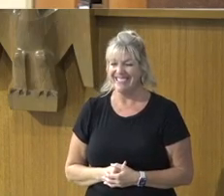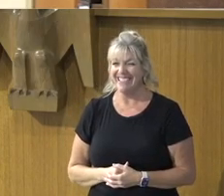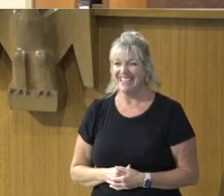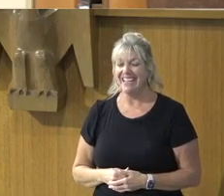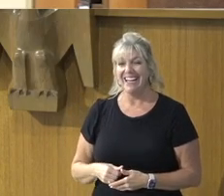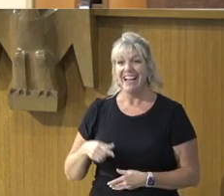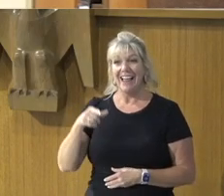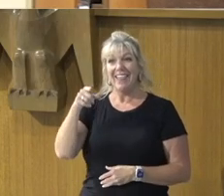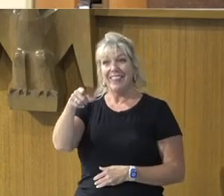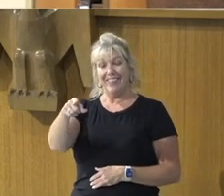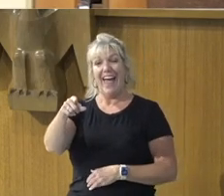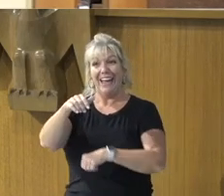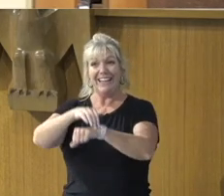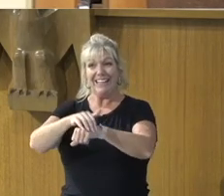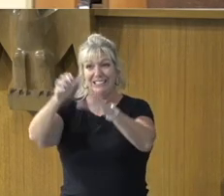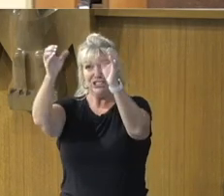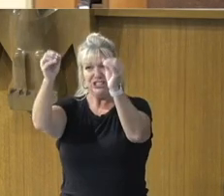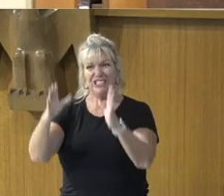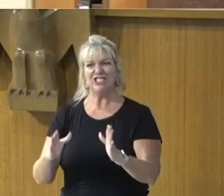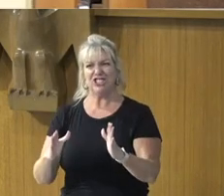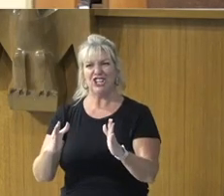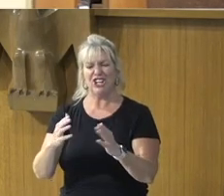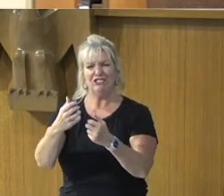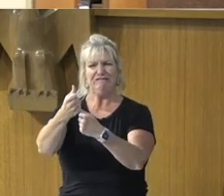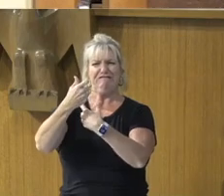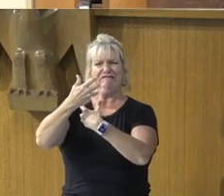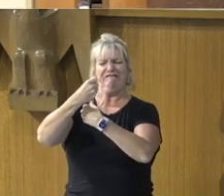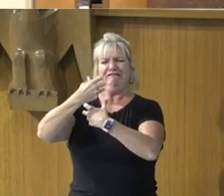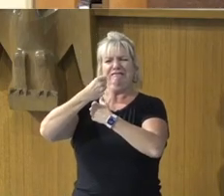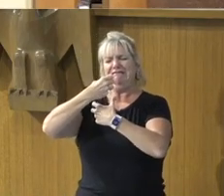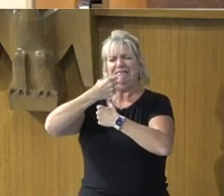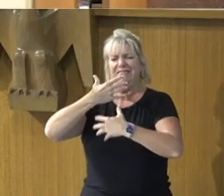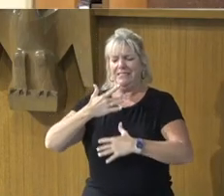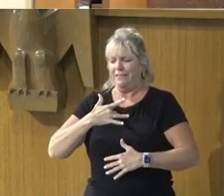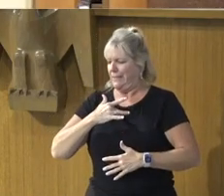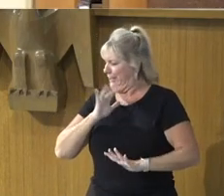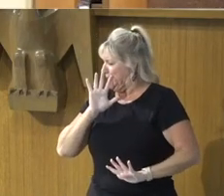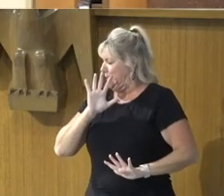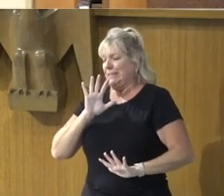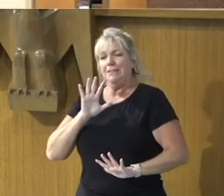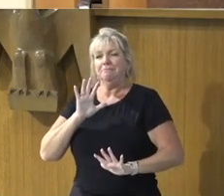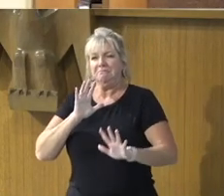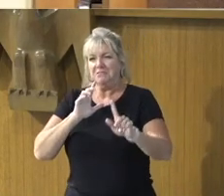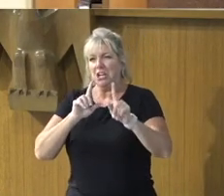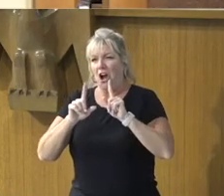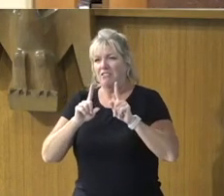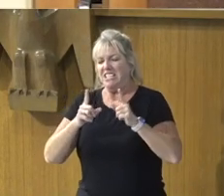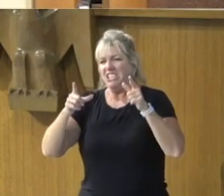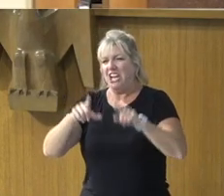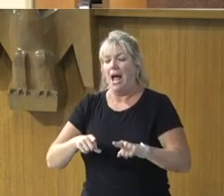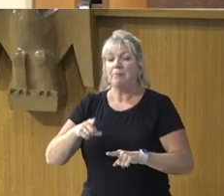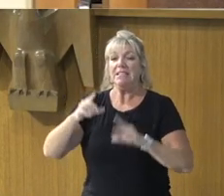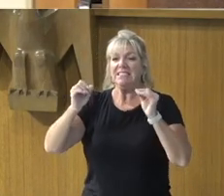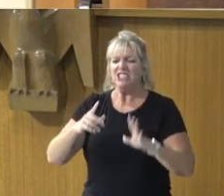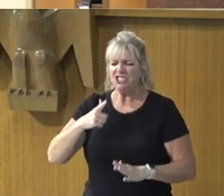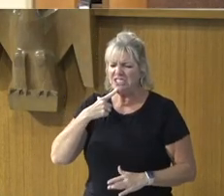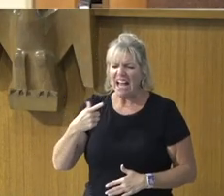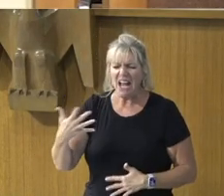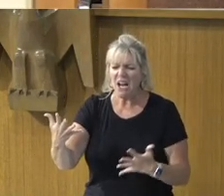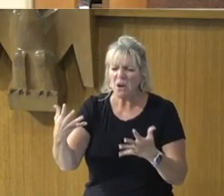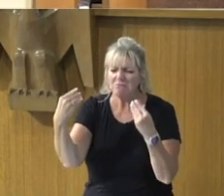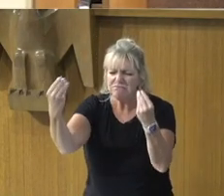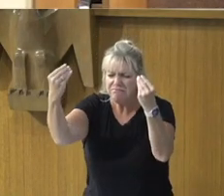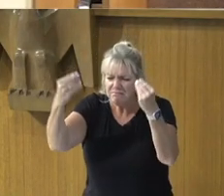And soon became unbearable, And the following conversation, Was exchanged between them, Anderson, What are you